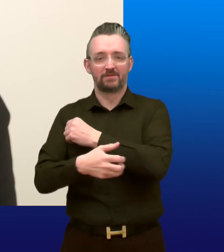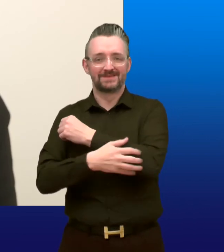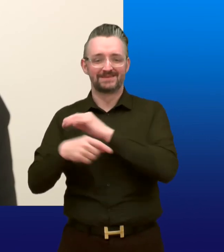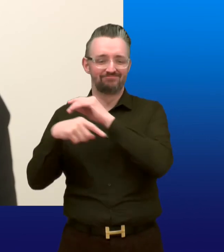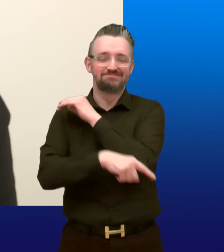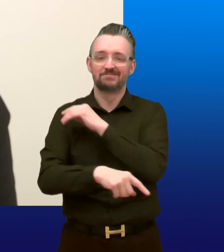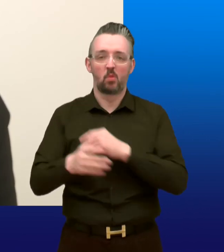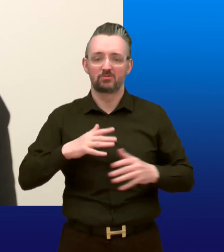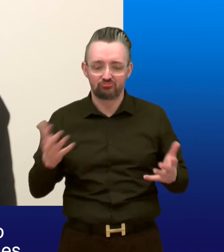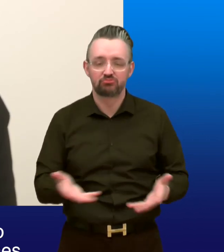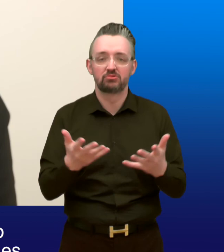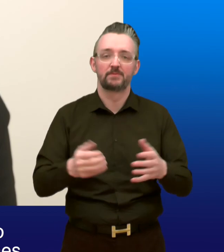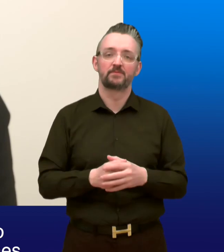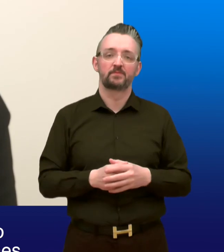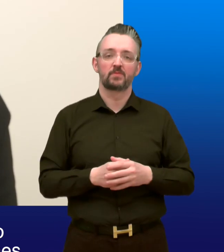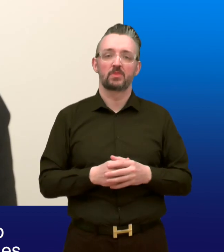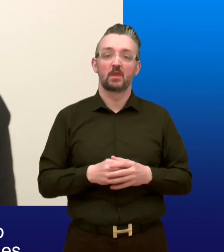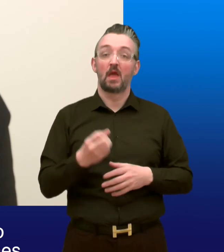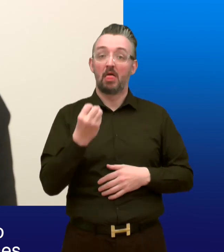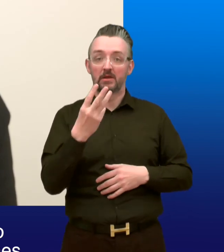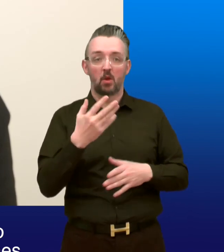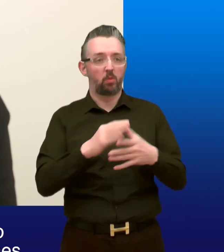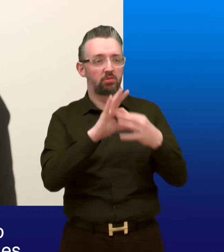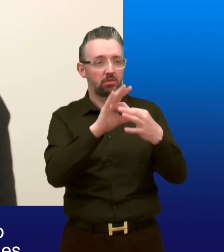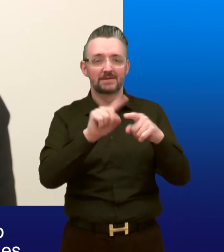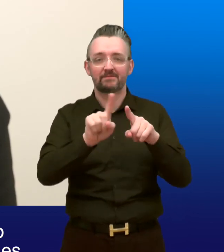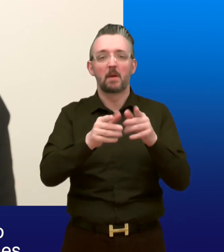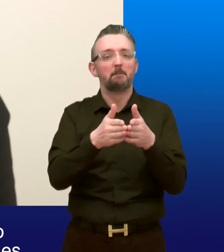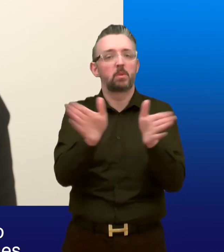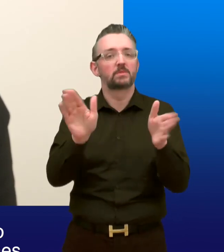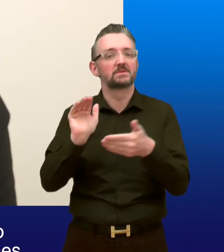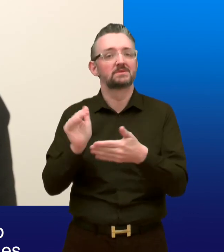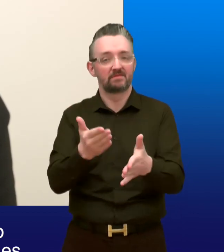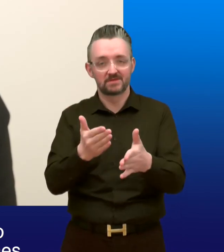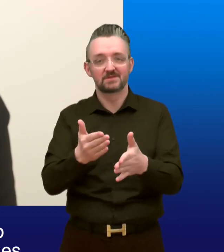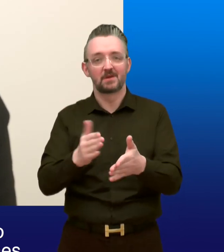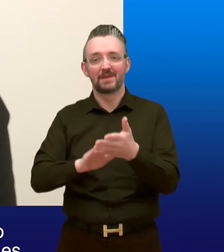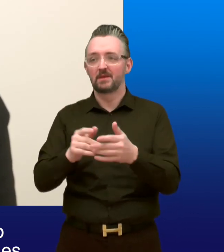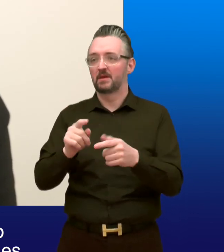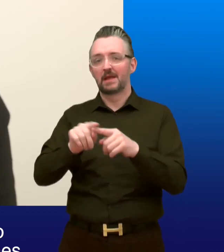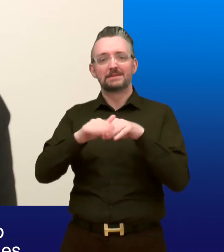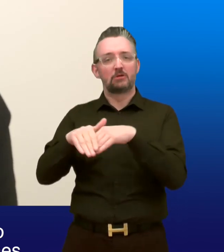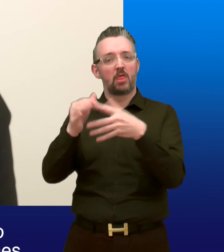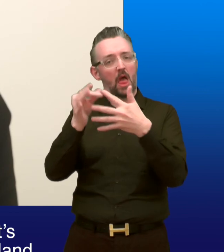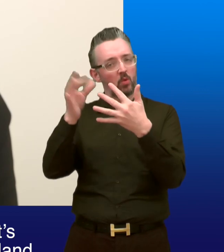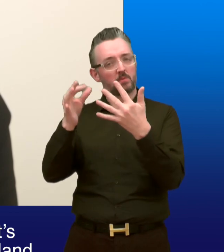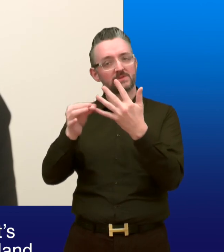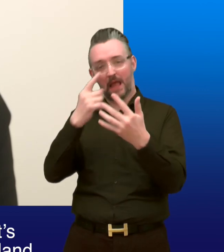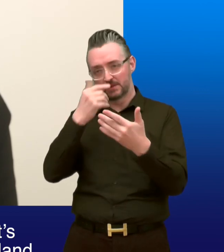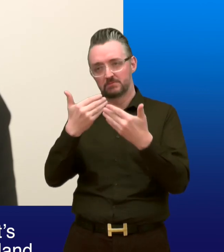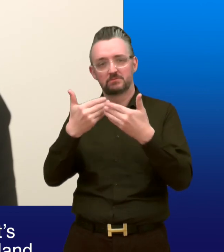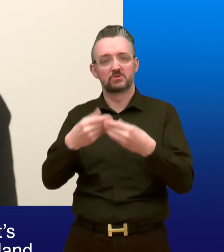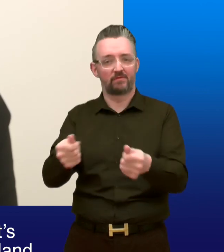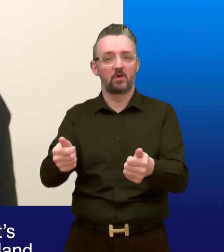13 work with other public services to support delivery of national outcomes these